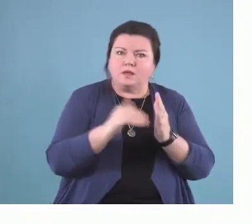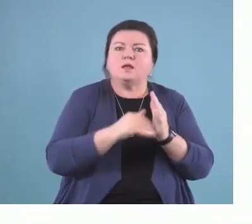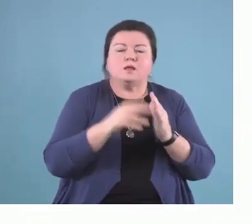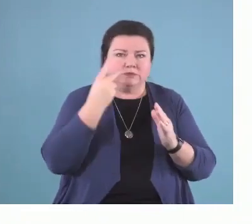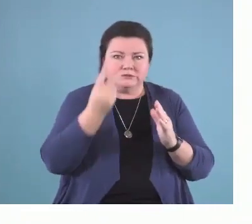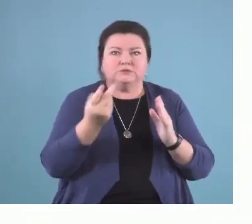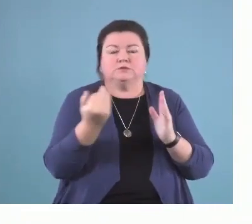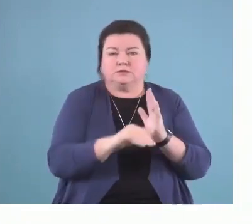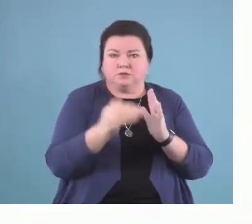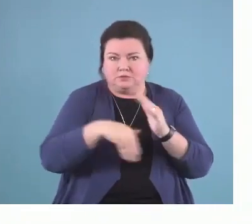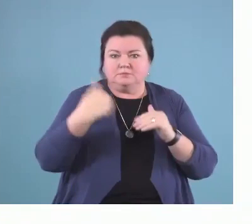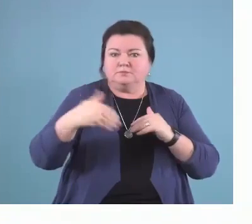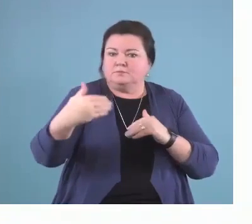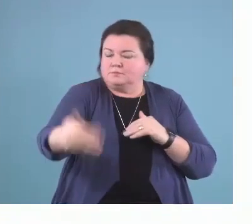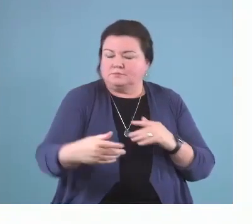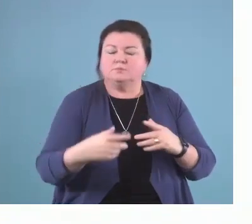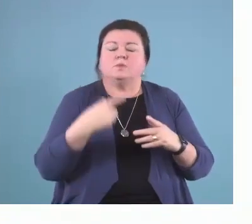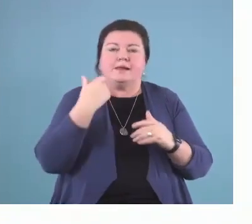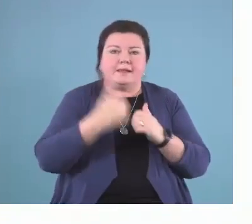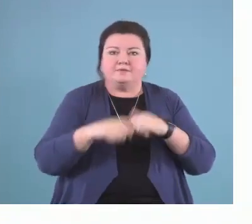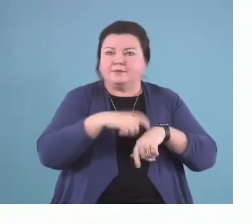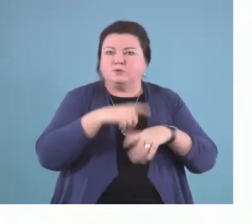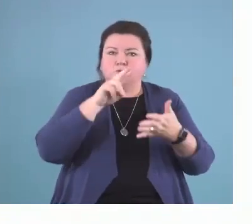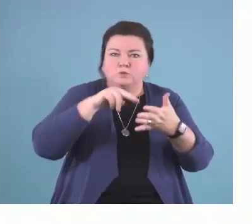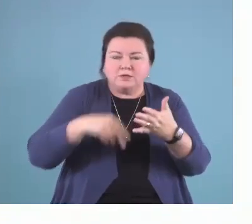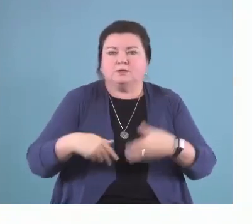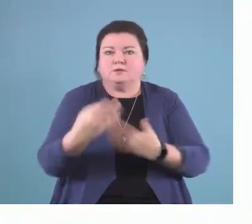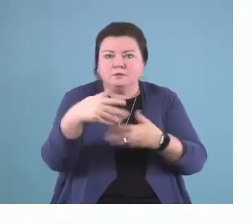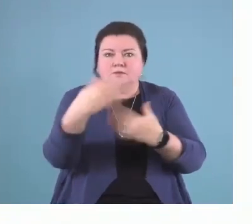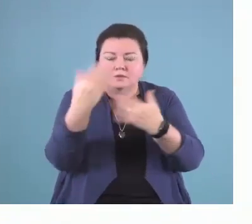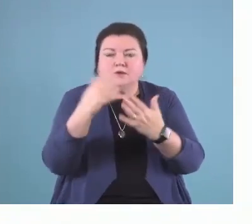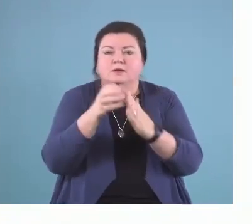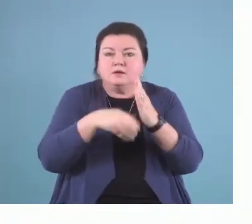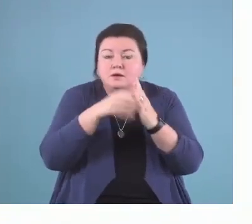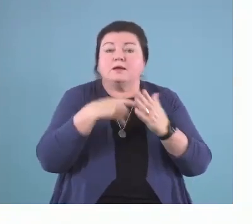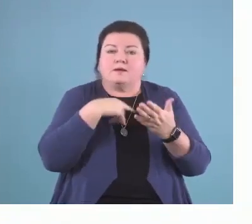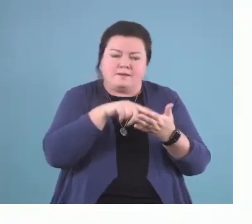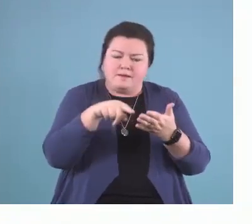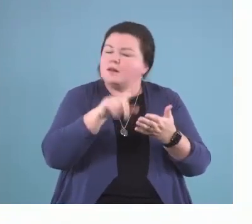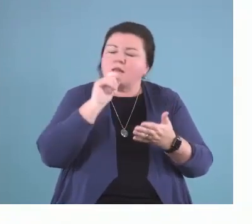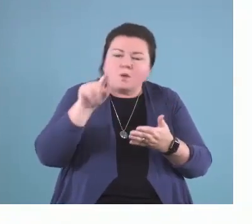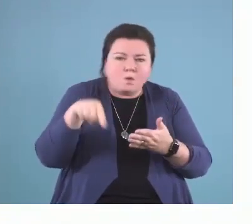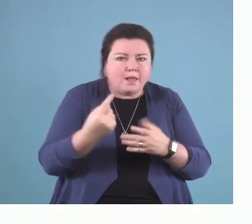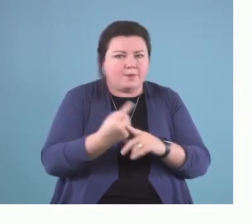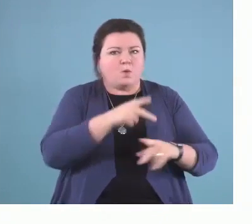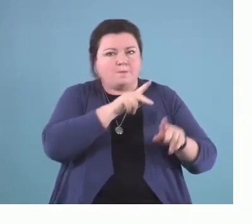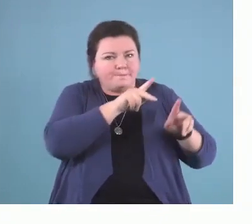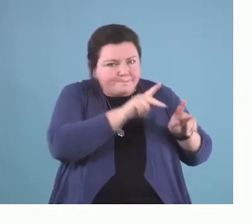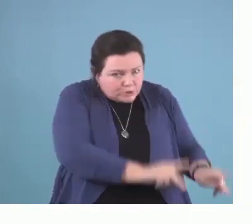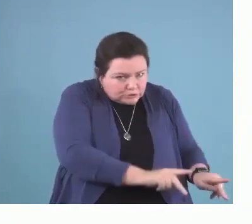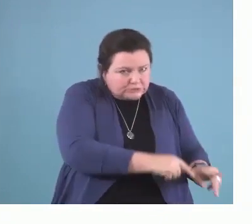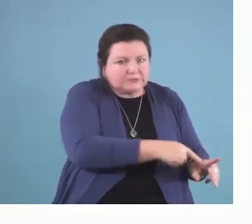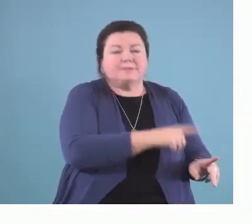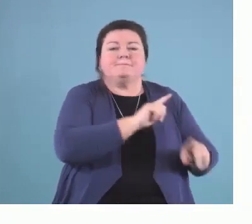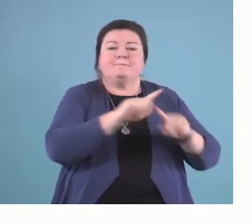in this kind of literature coming up over and over again. It's not just about the person. It's about resources. It's about environment.